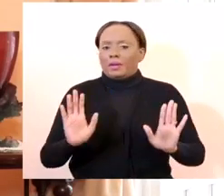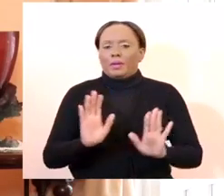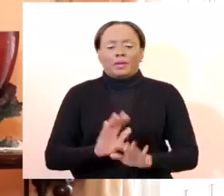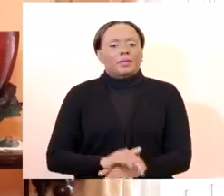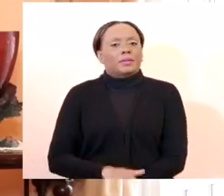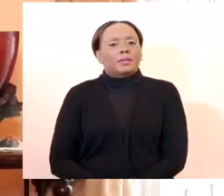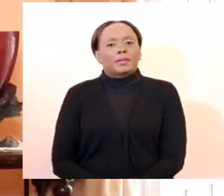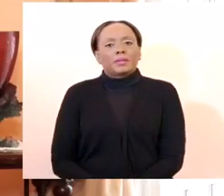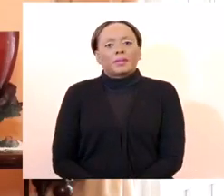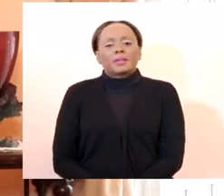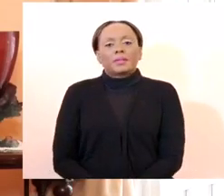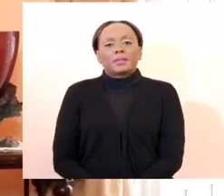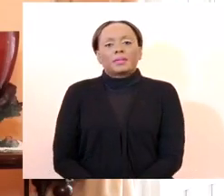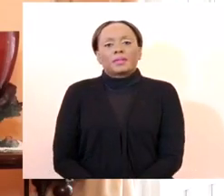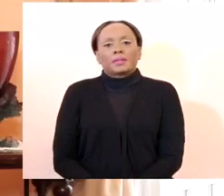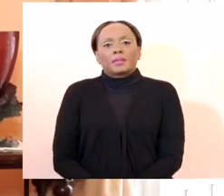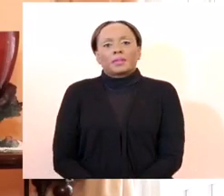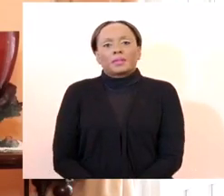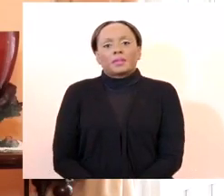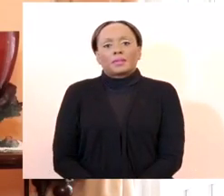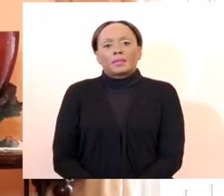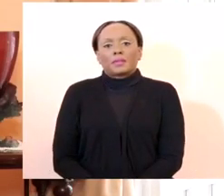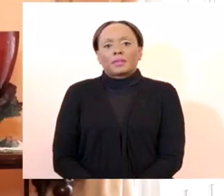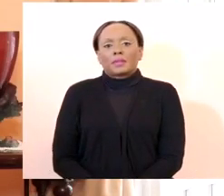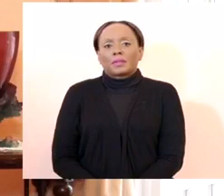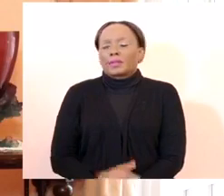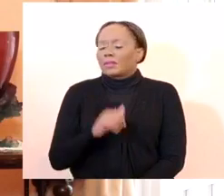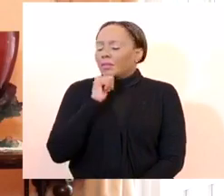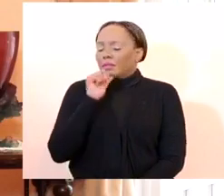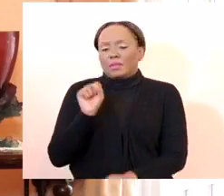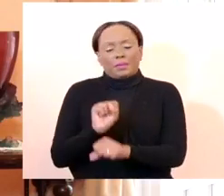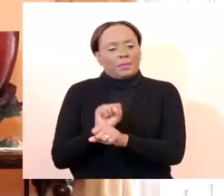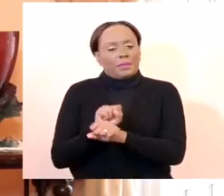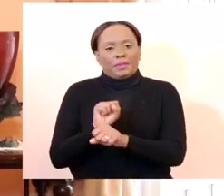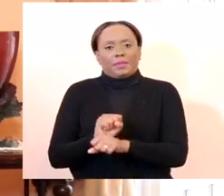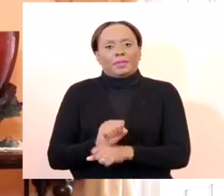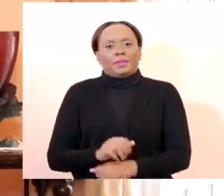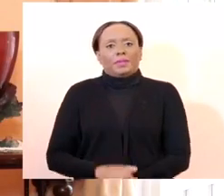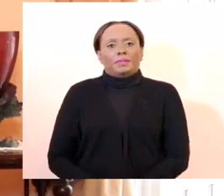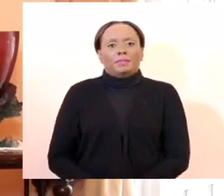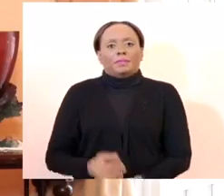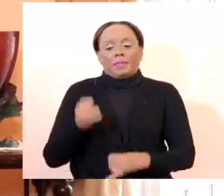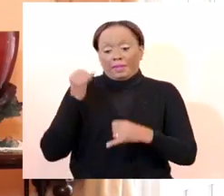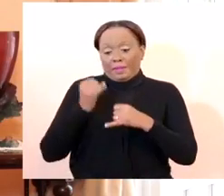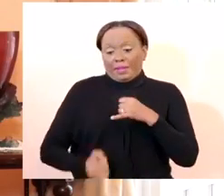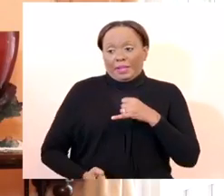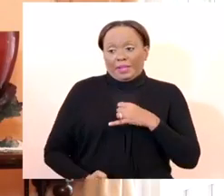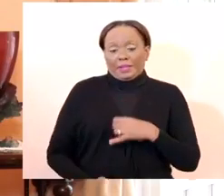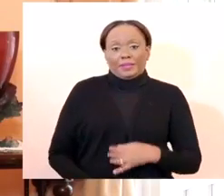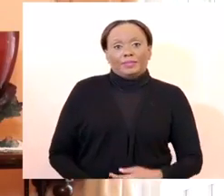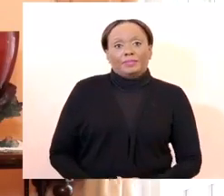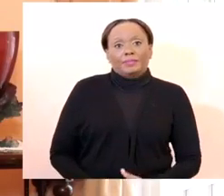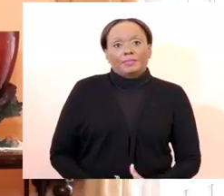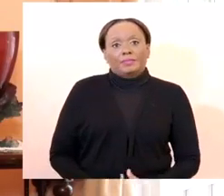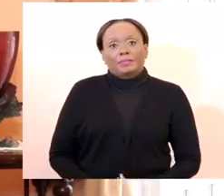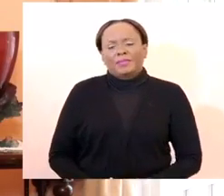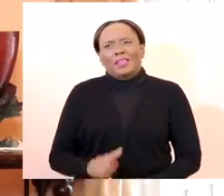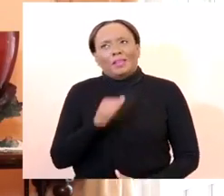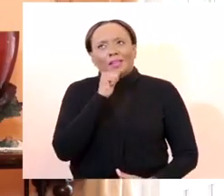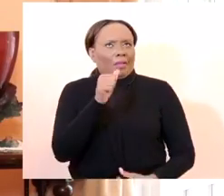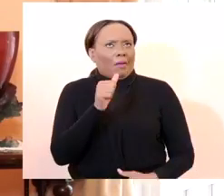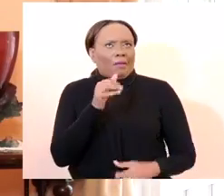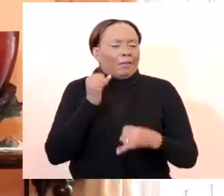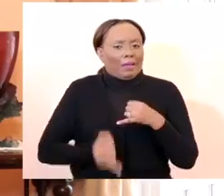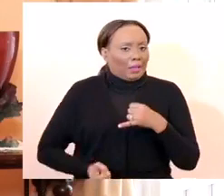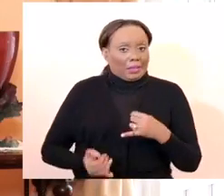providers of that sort. They will simply not be operated. Finally, let me say, well perhaps not finally,